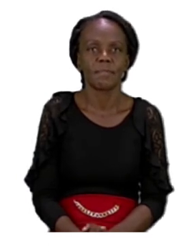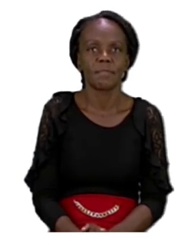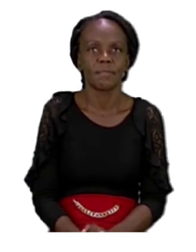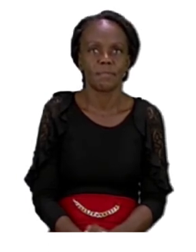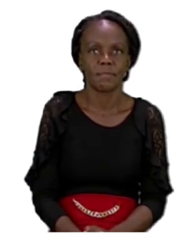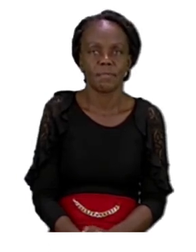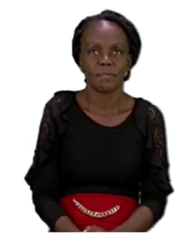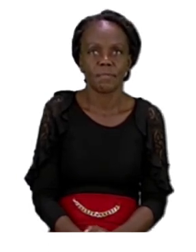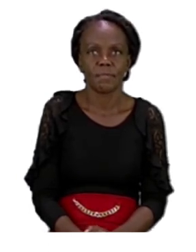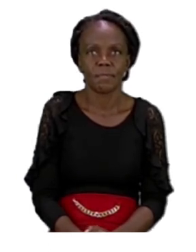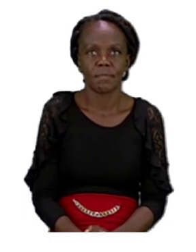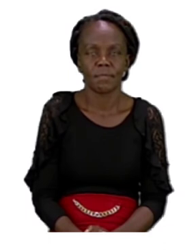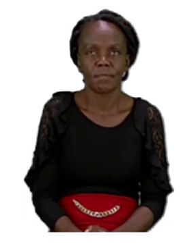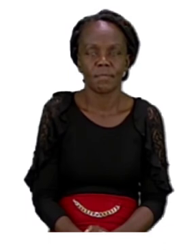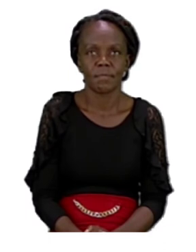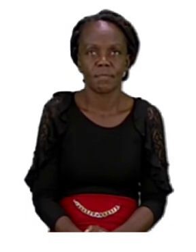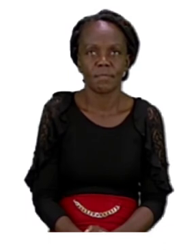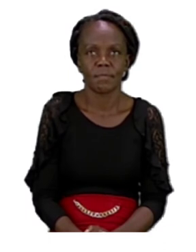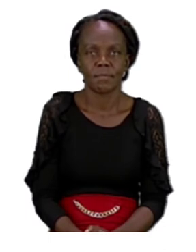the second flower.